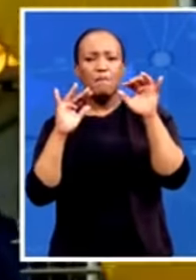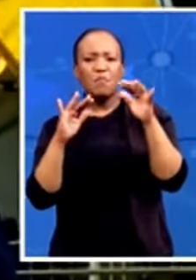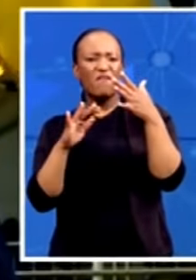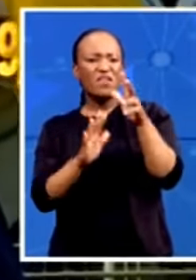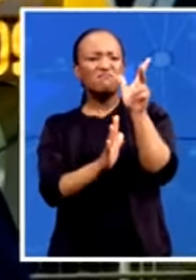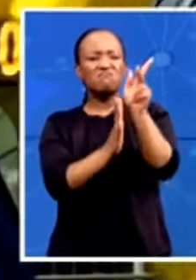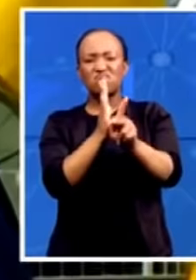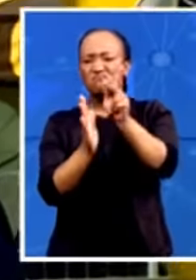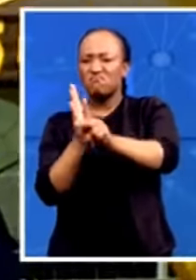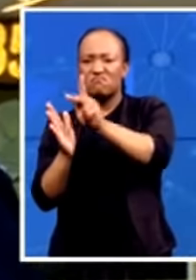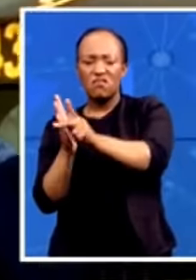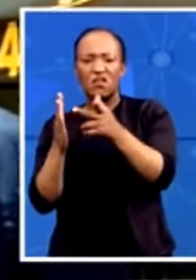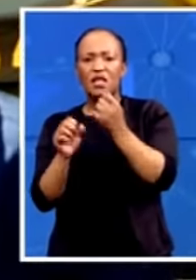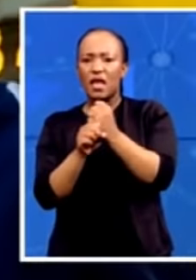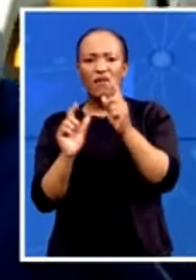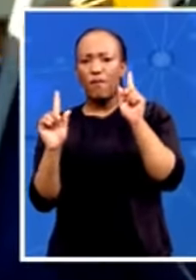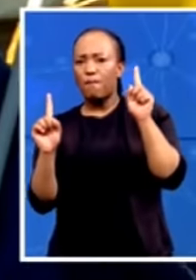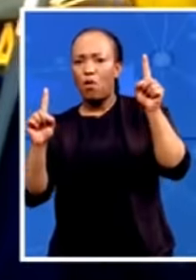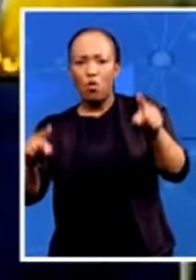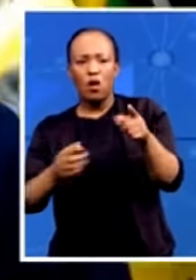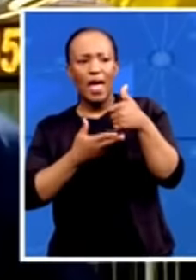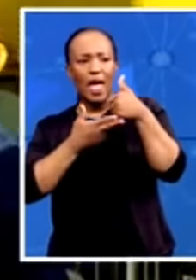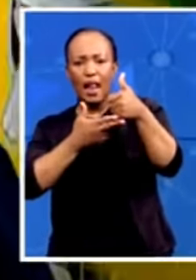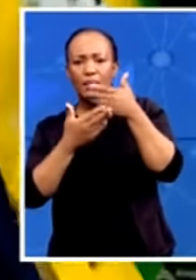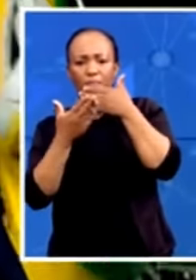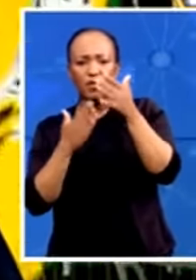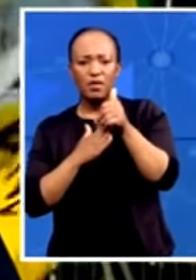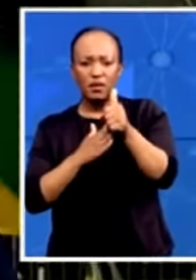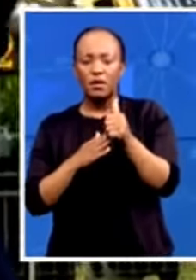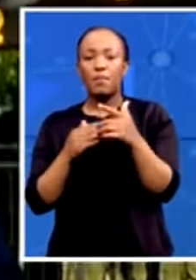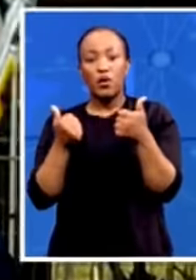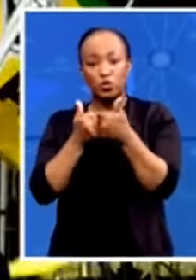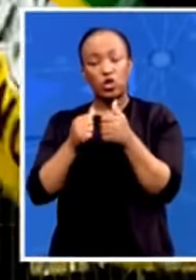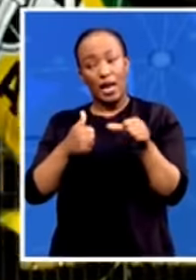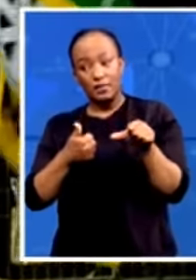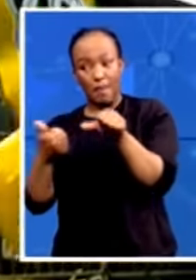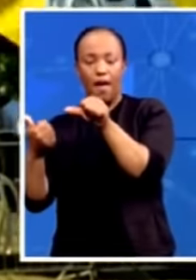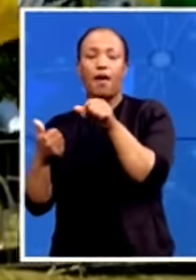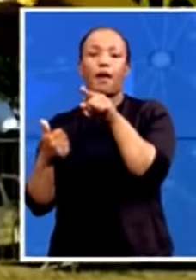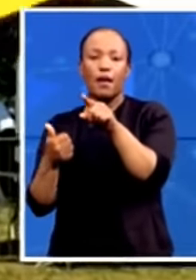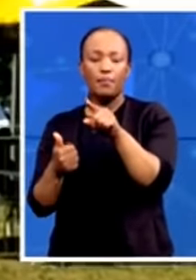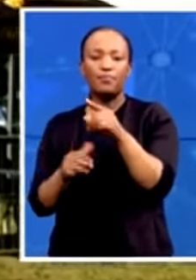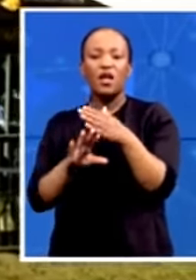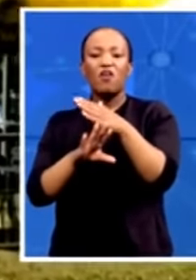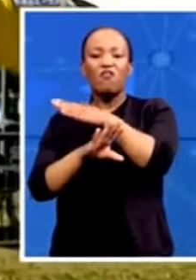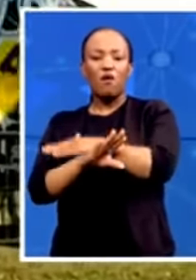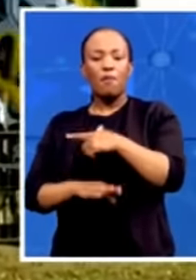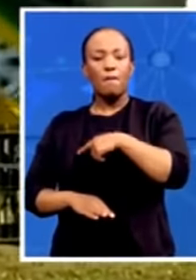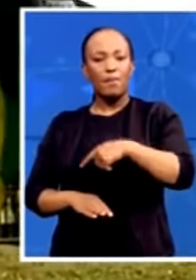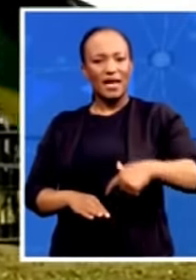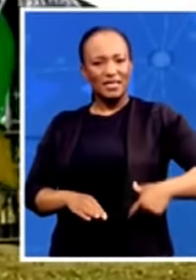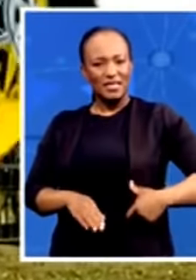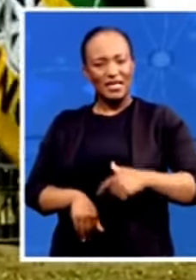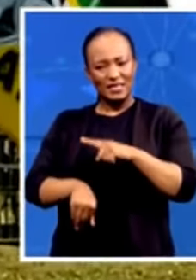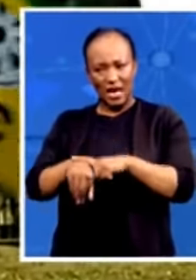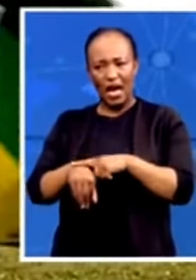come and help and provide leadership. Let me challenge you on that, Mr. Shinzi. The former president did have his time at the highest office in the country